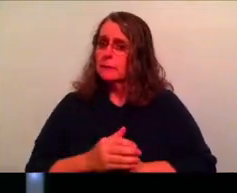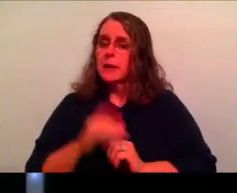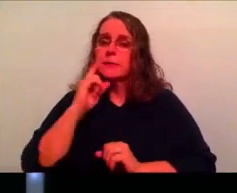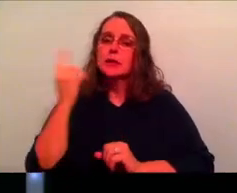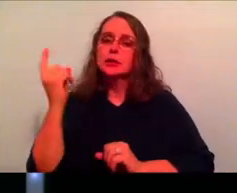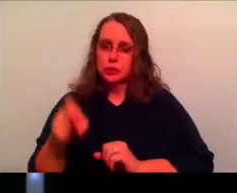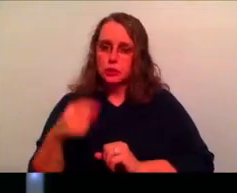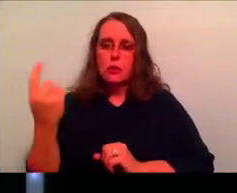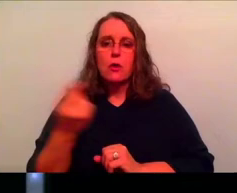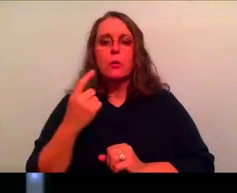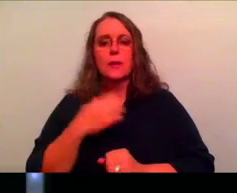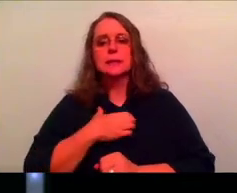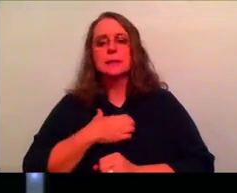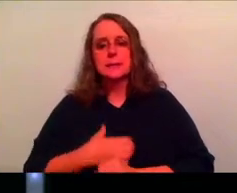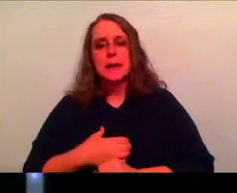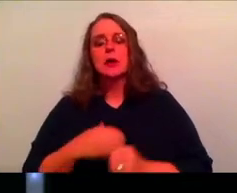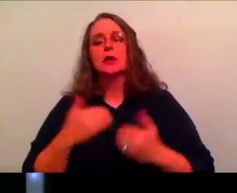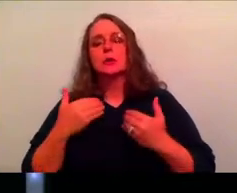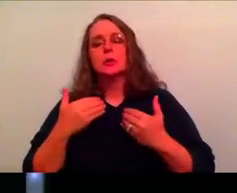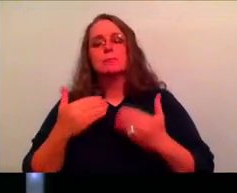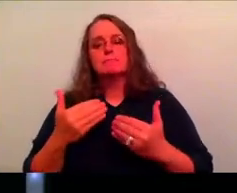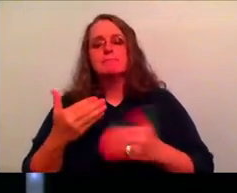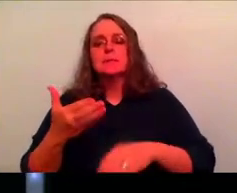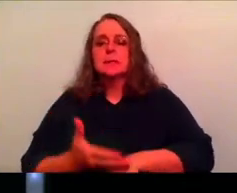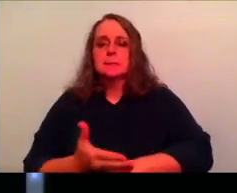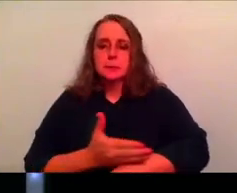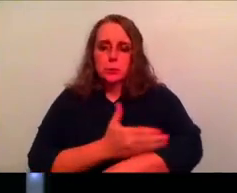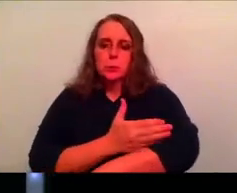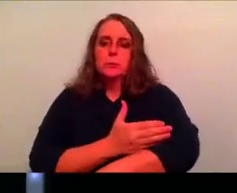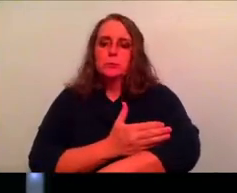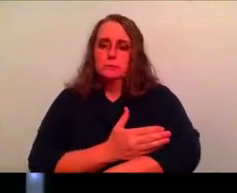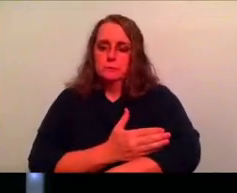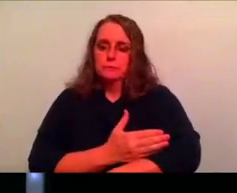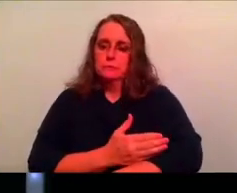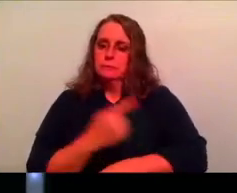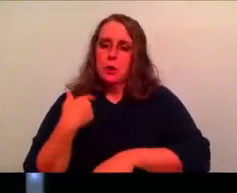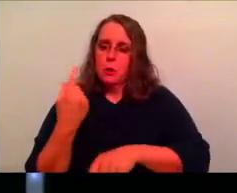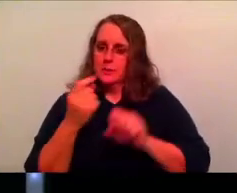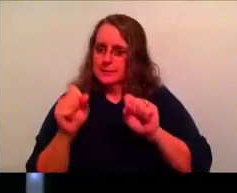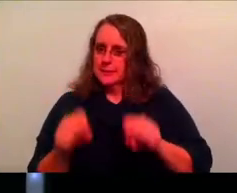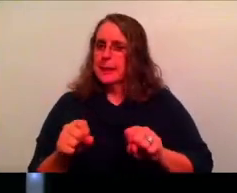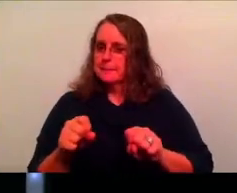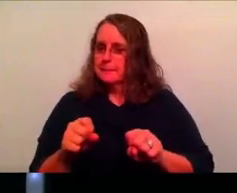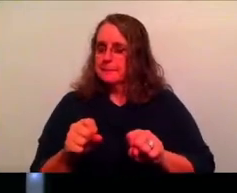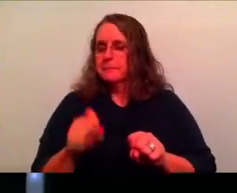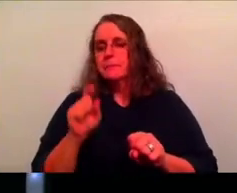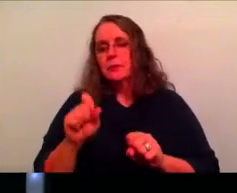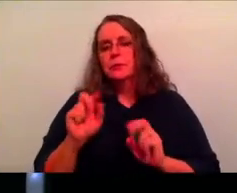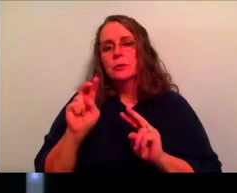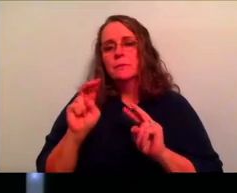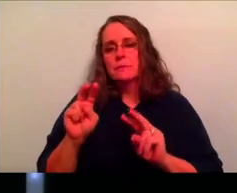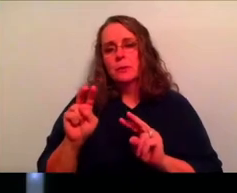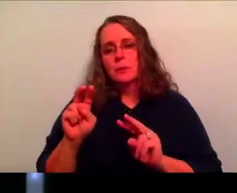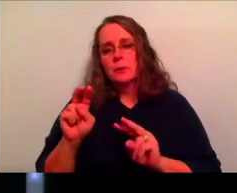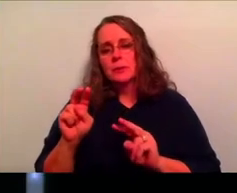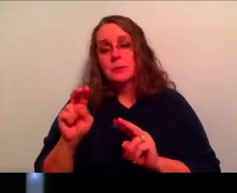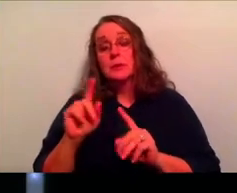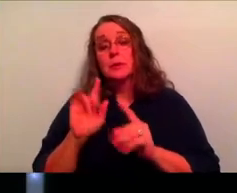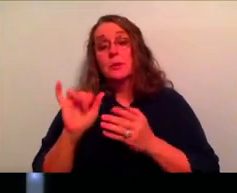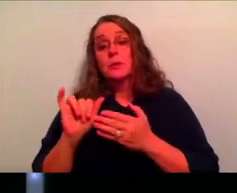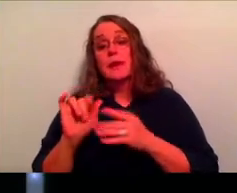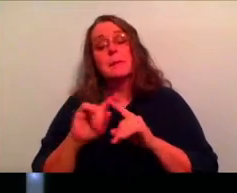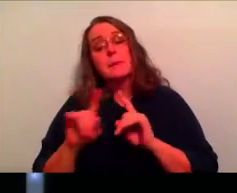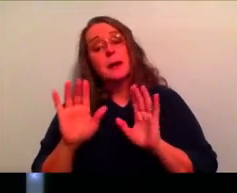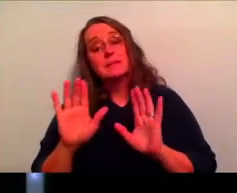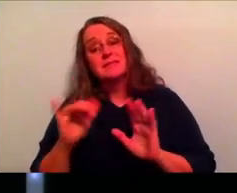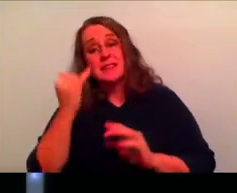forward, to improve. There's always room for improvement. Amen. And so that's, that's something that we want and that we should look forward to. Uh, however, if we're